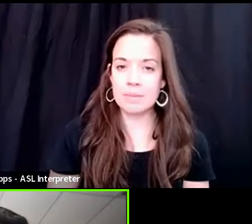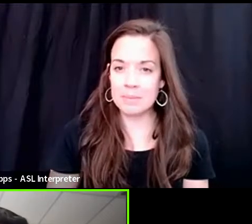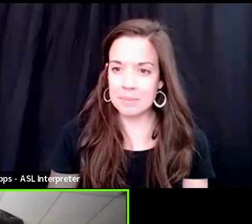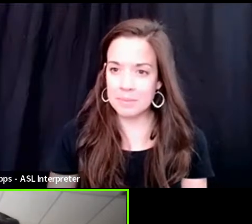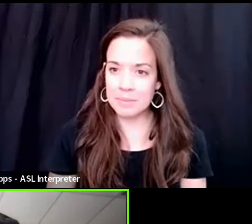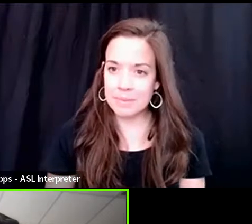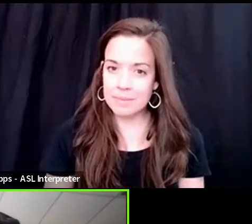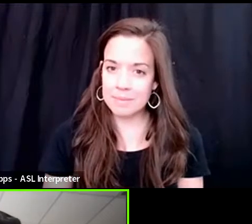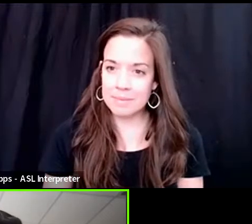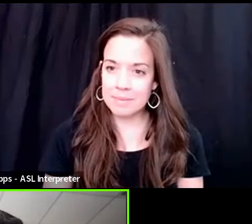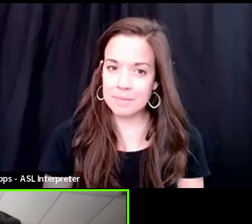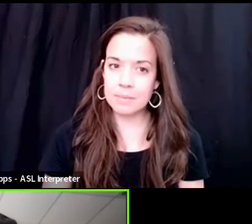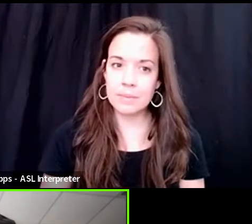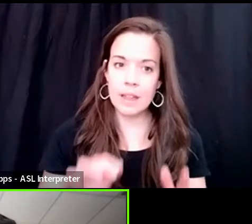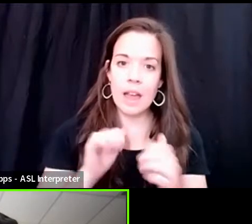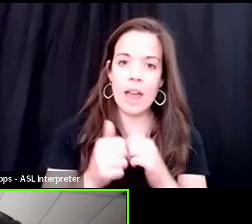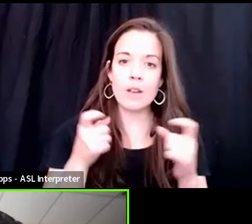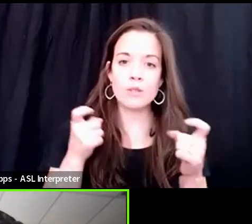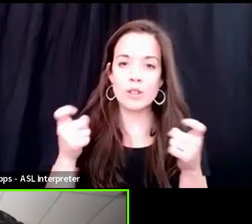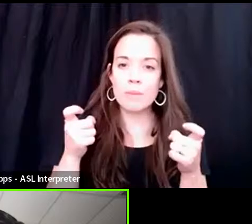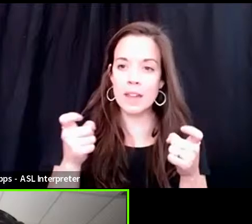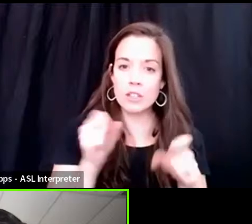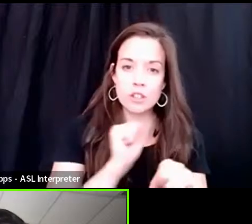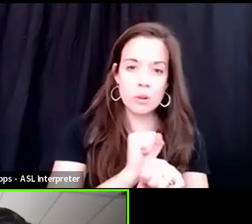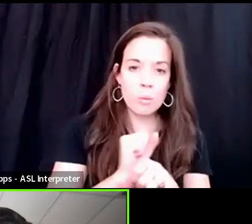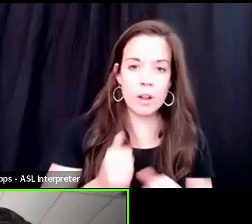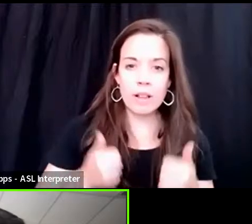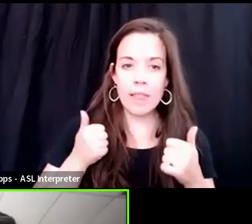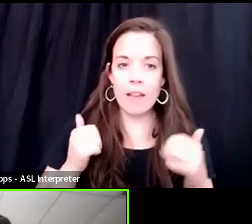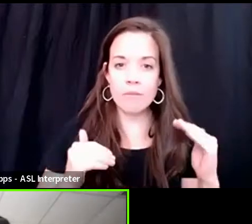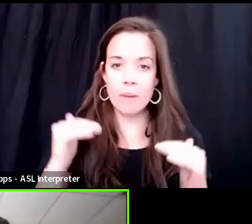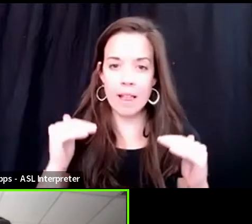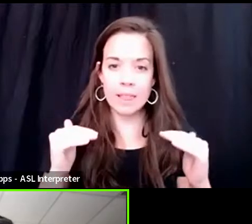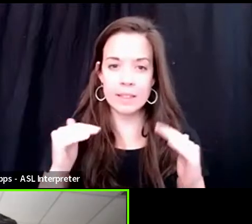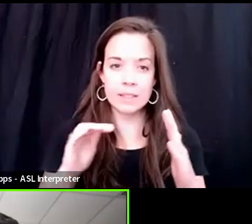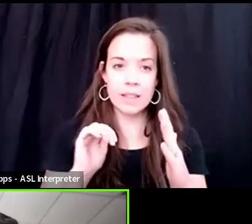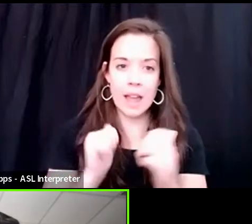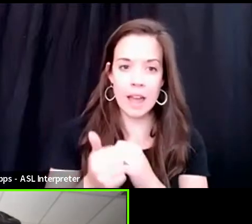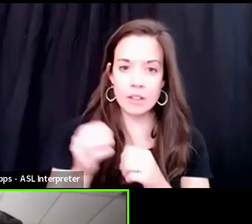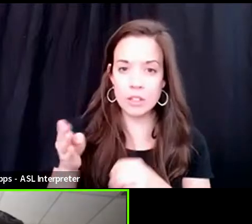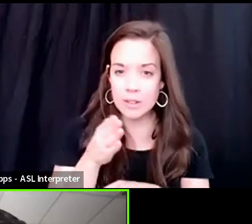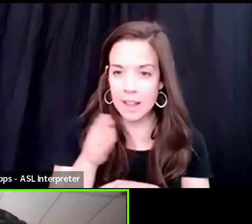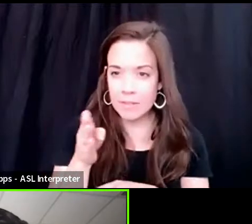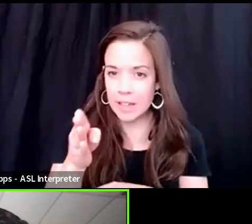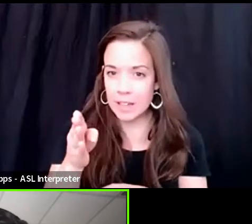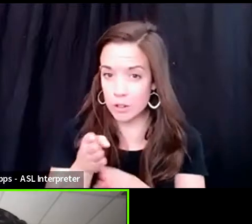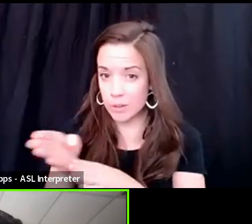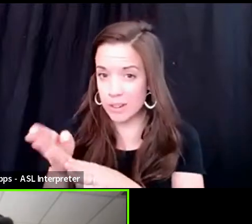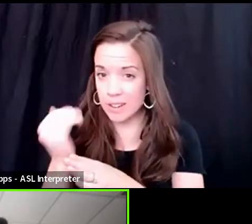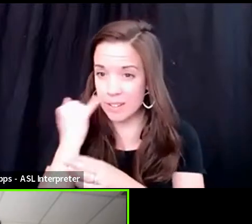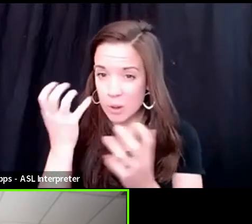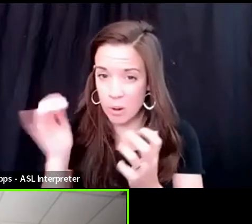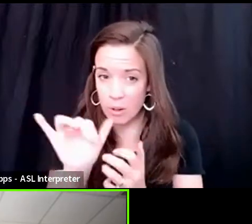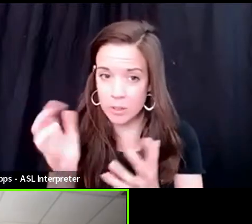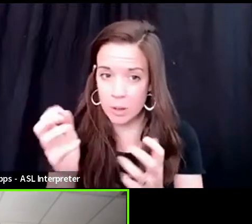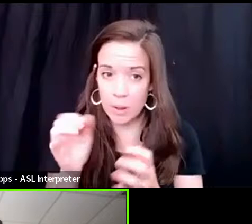essentially, how do you manage your work-life balance? How do you navigate your career if you also want to have children?